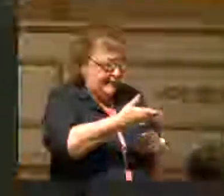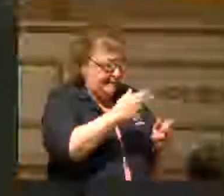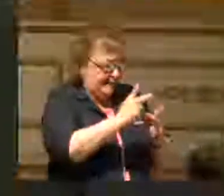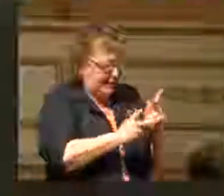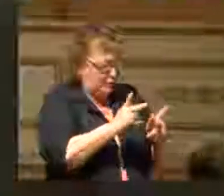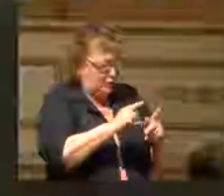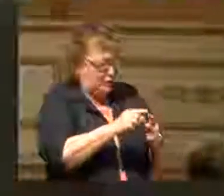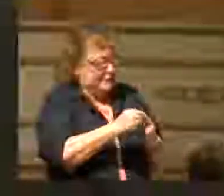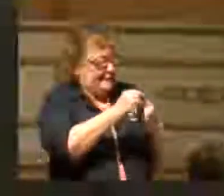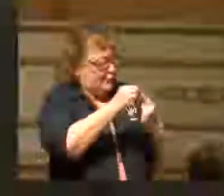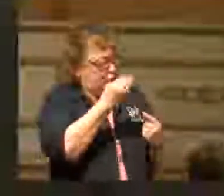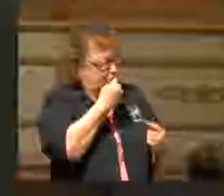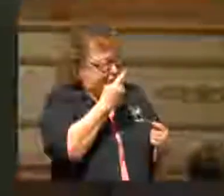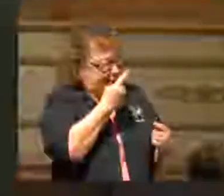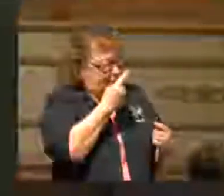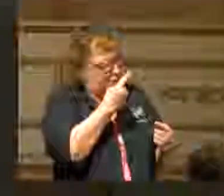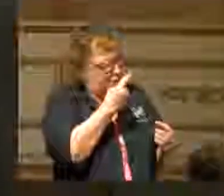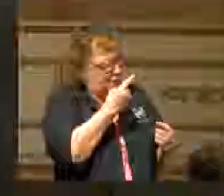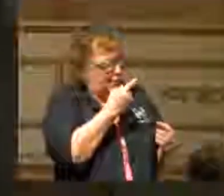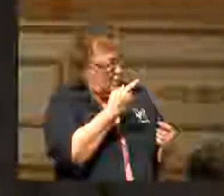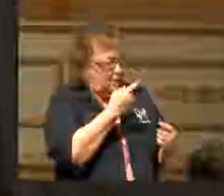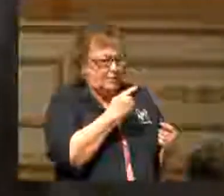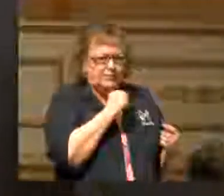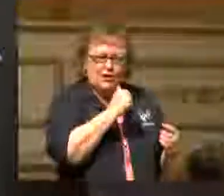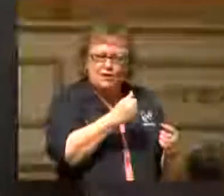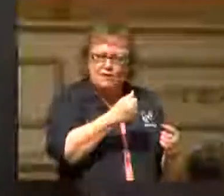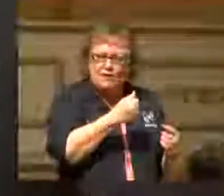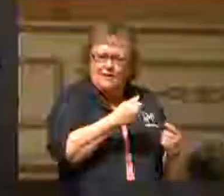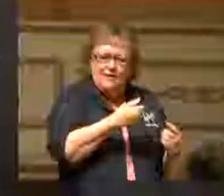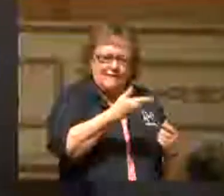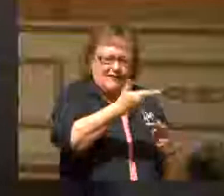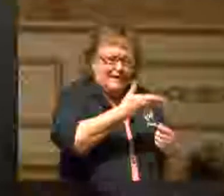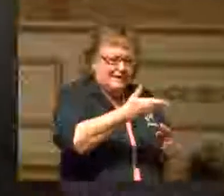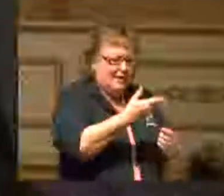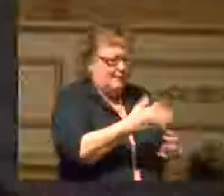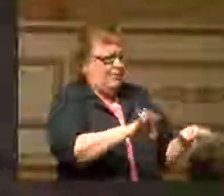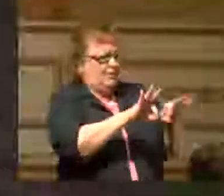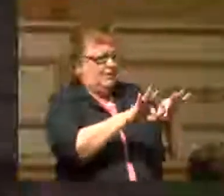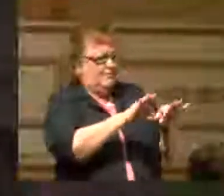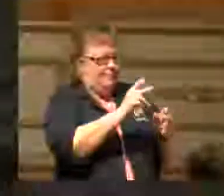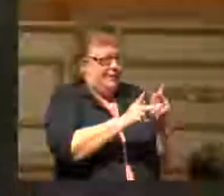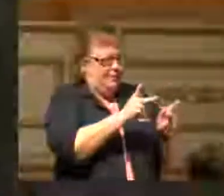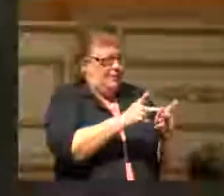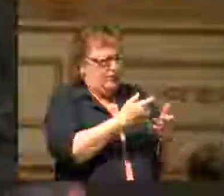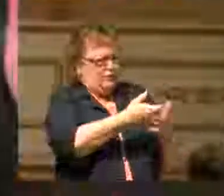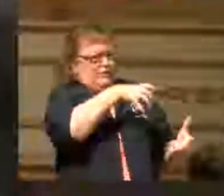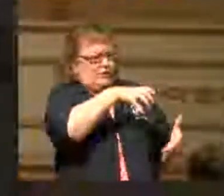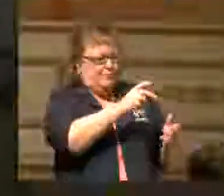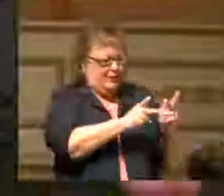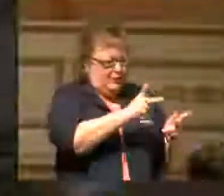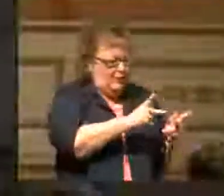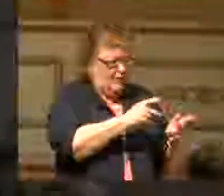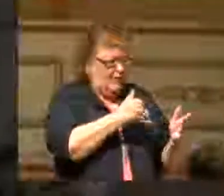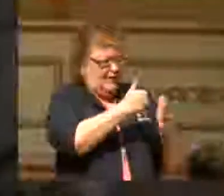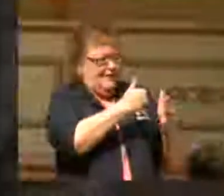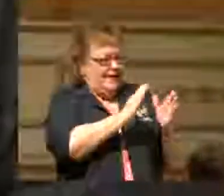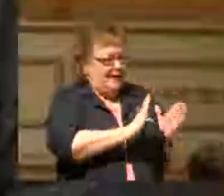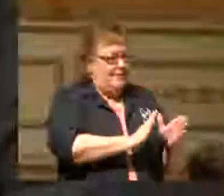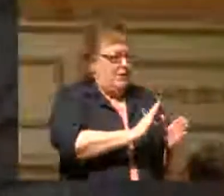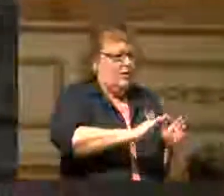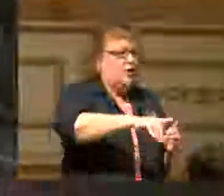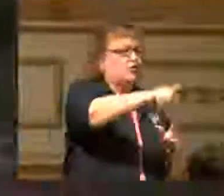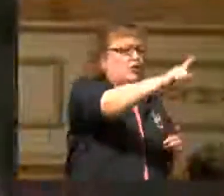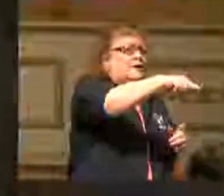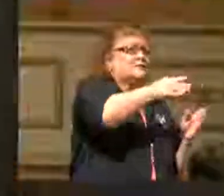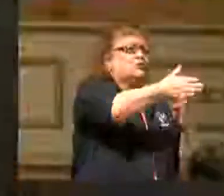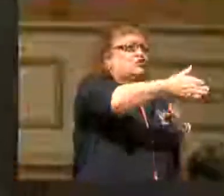a special dinner, don't invite the important people. Don't invite the rich people. Don't invite the neighbor across the street. Invite